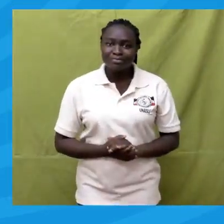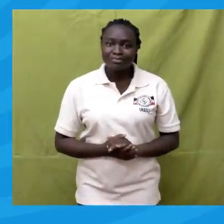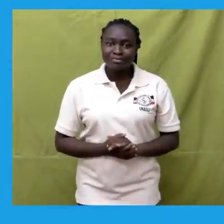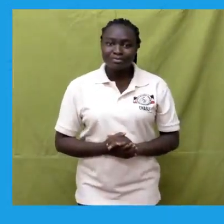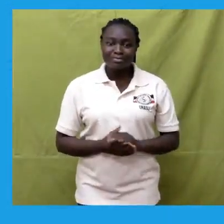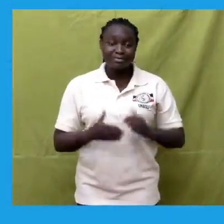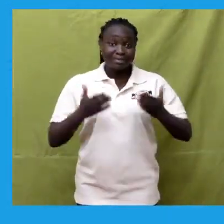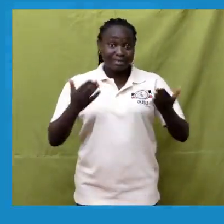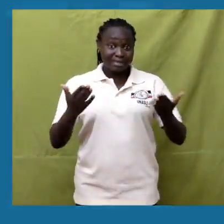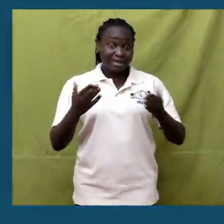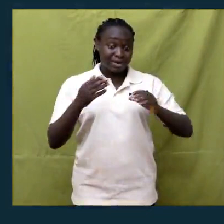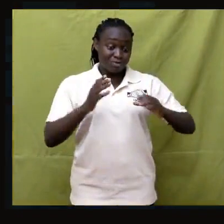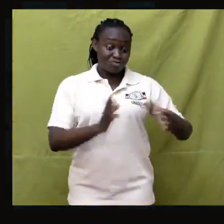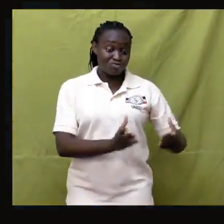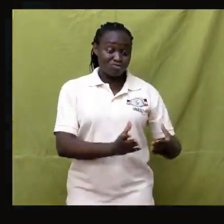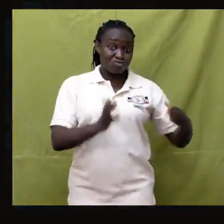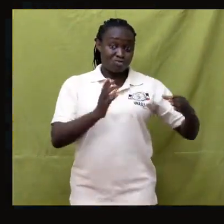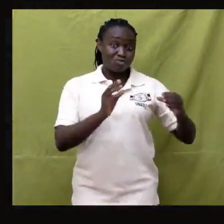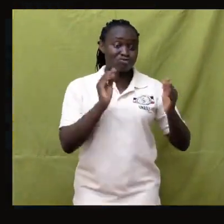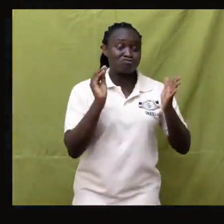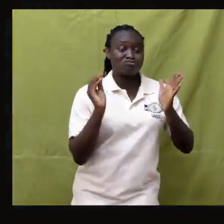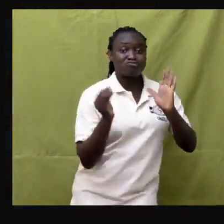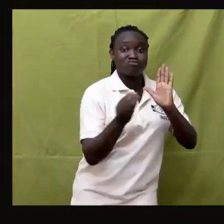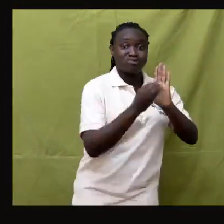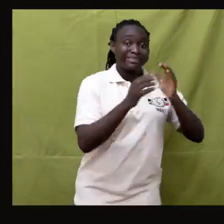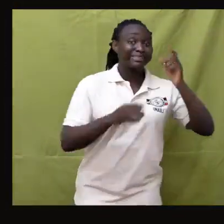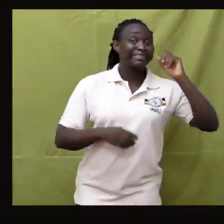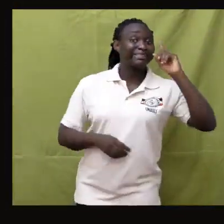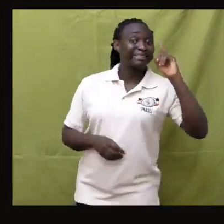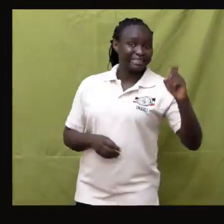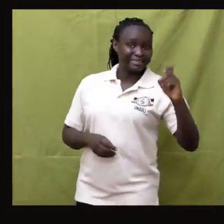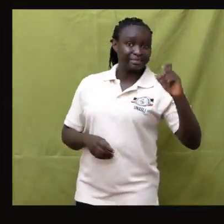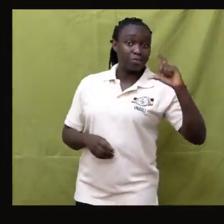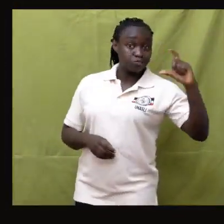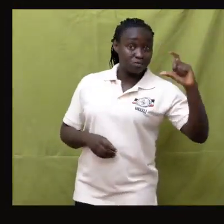name the sets X and Y.